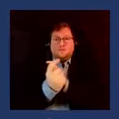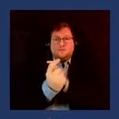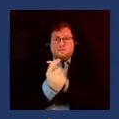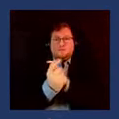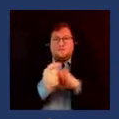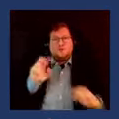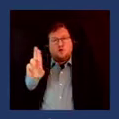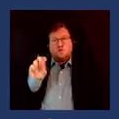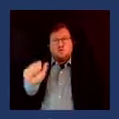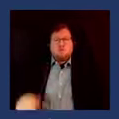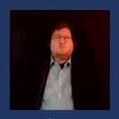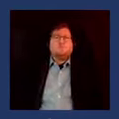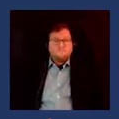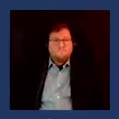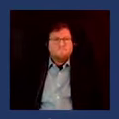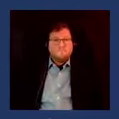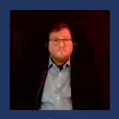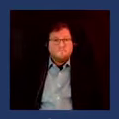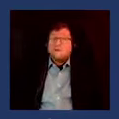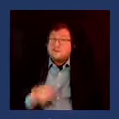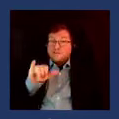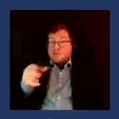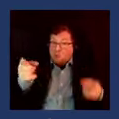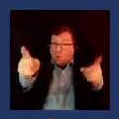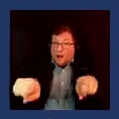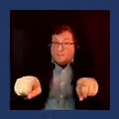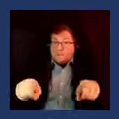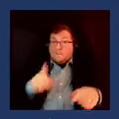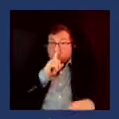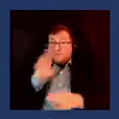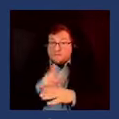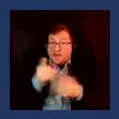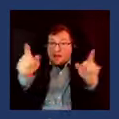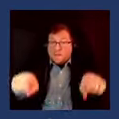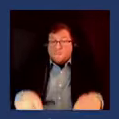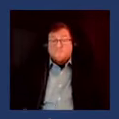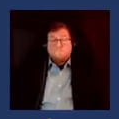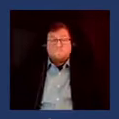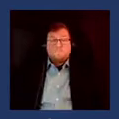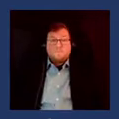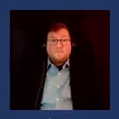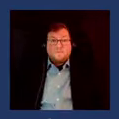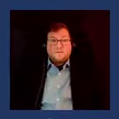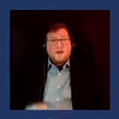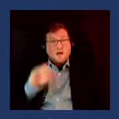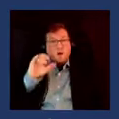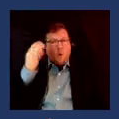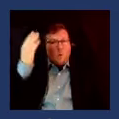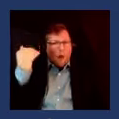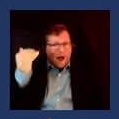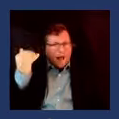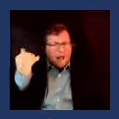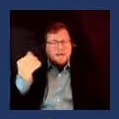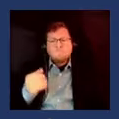and yet that's what happened and and that was because he understood